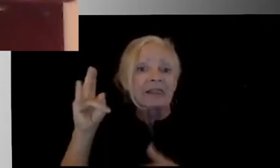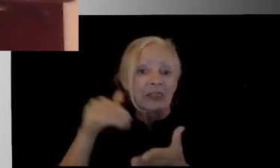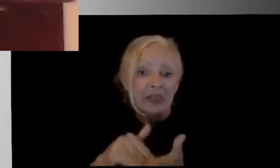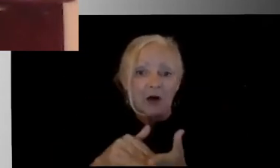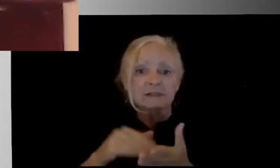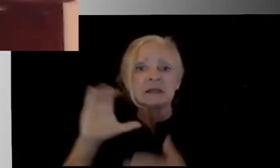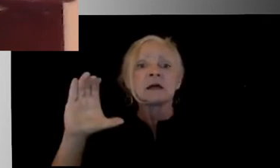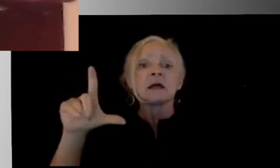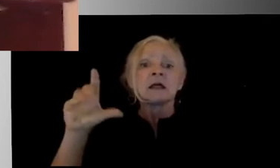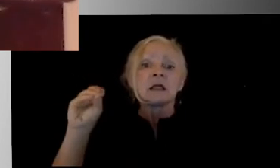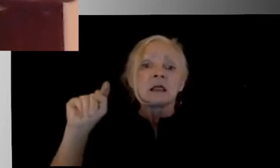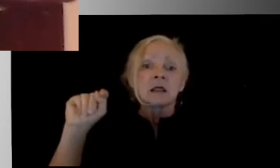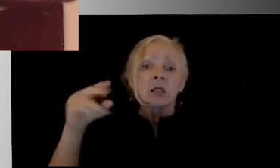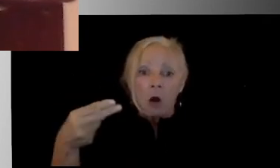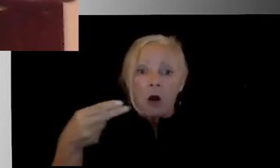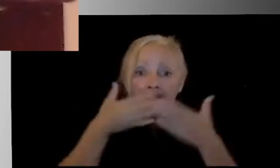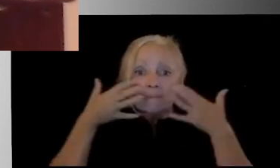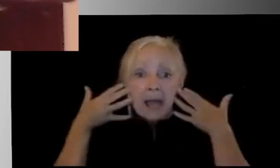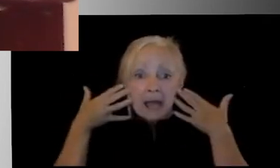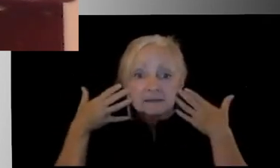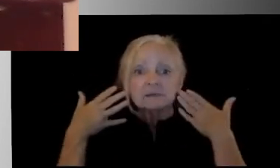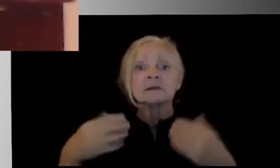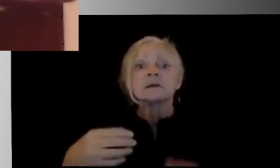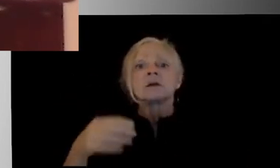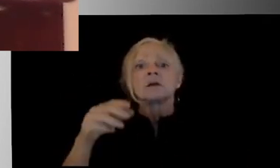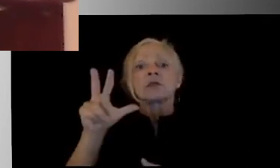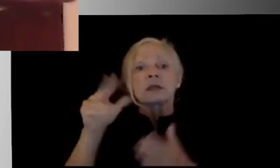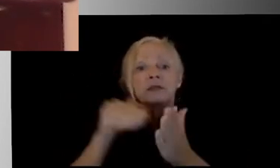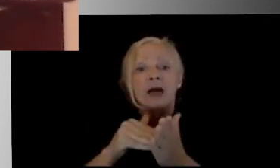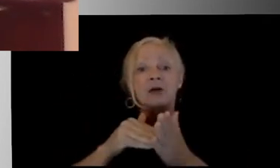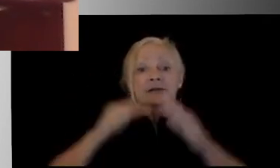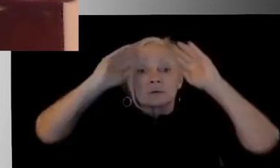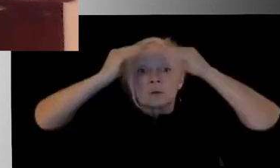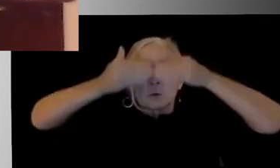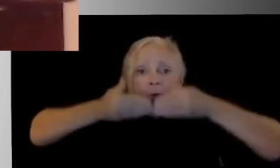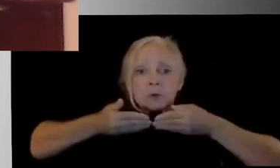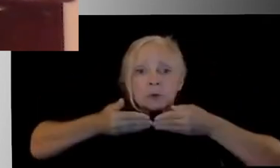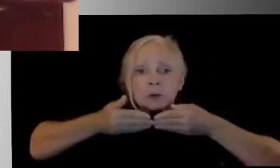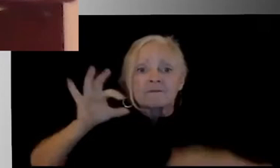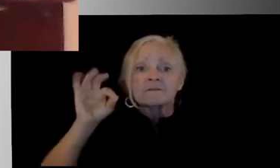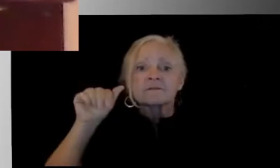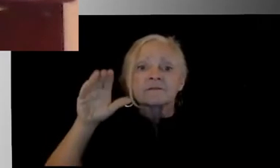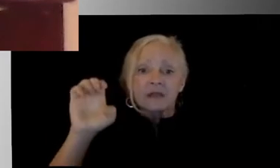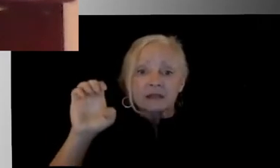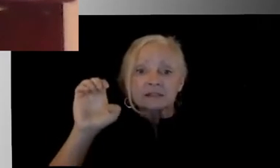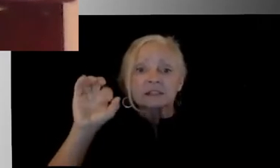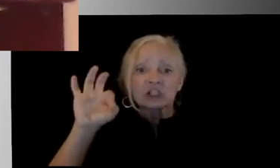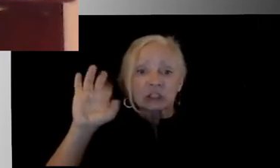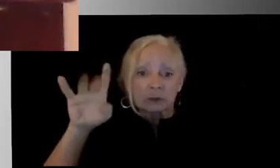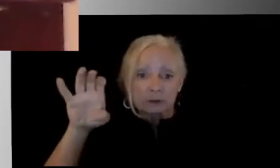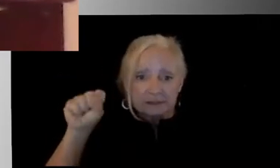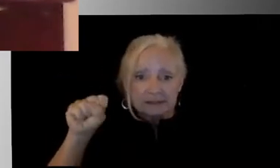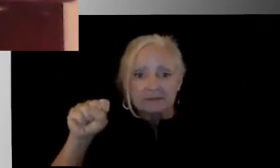that we've received from the state, 3,000 of the face shields for our teachers. We have 5,000 gallons of